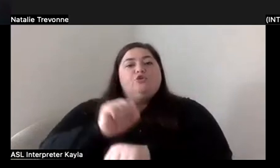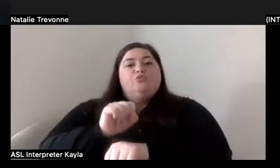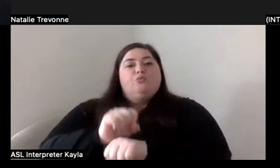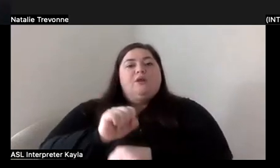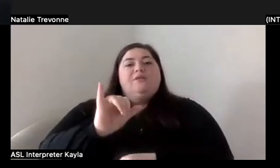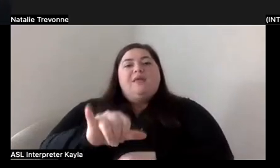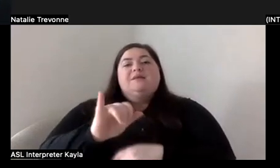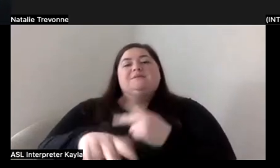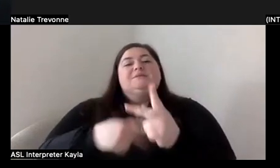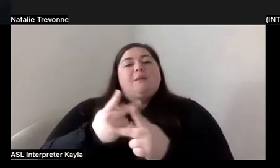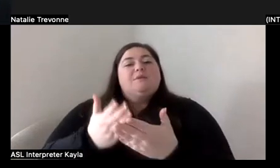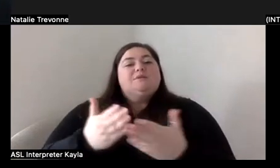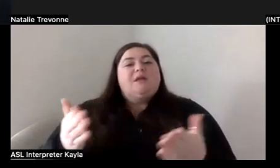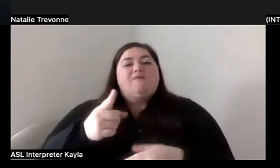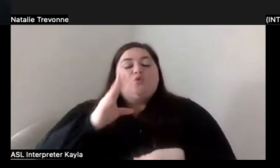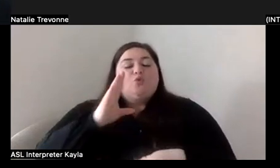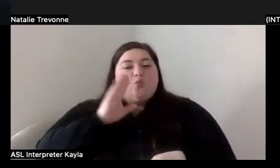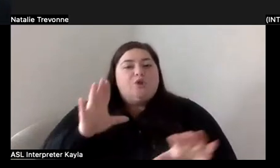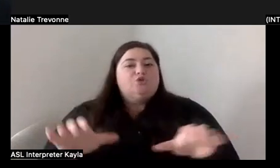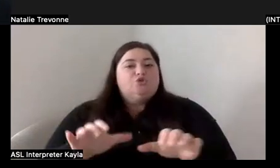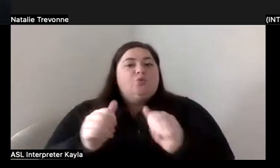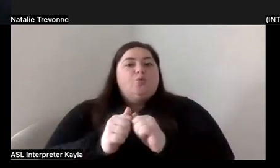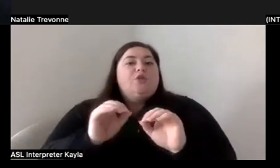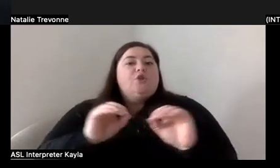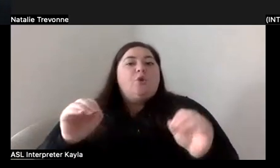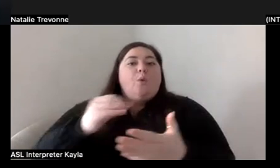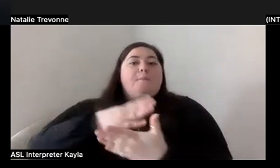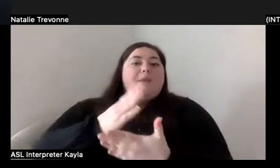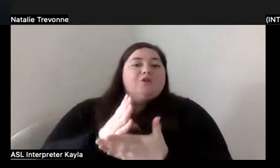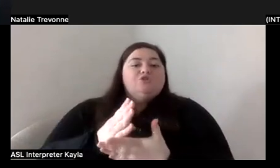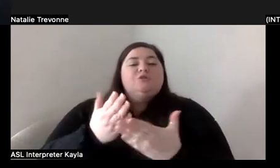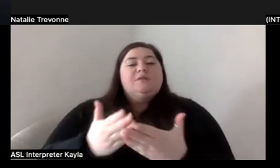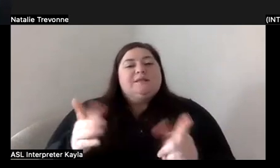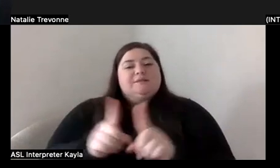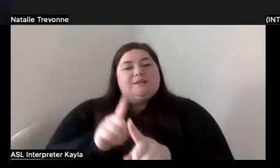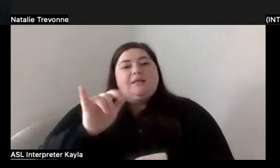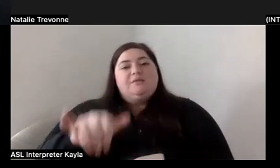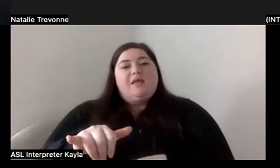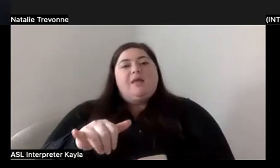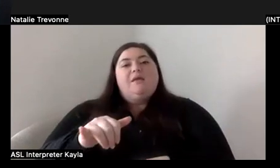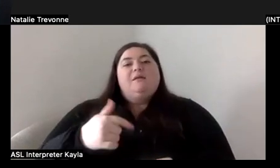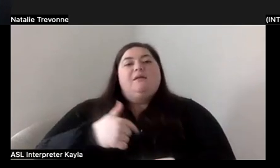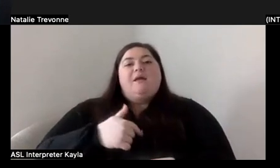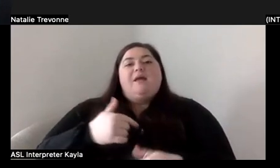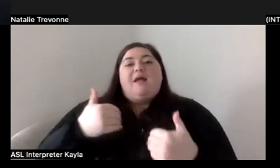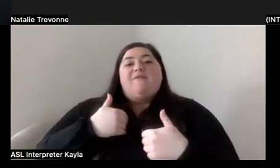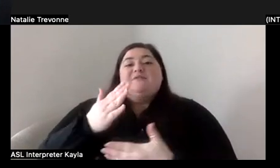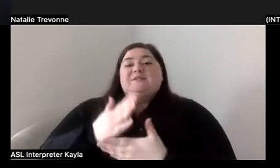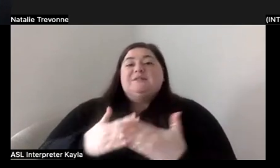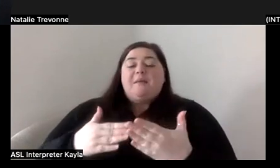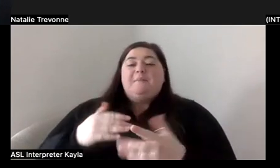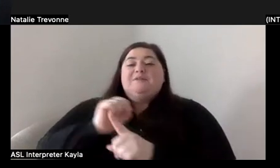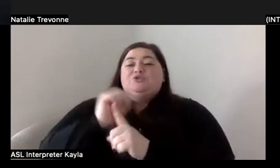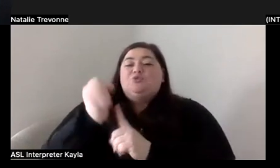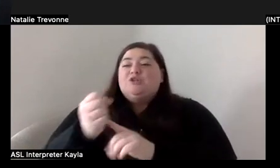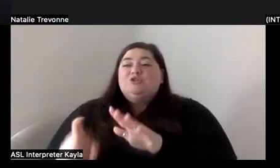you're going to do, you know, with no budget and things like that. So I had my run is with some people, you know, that wasn't on